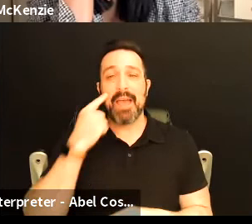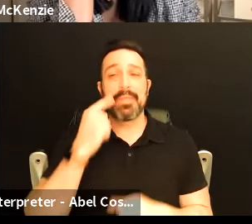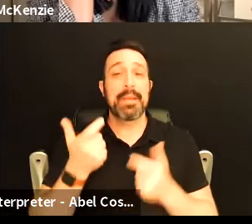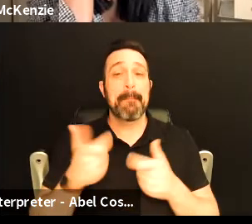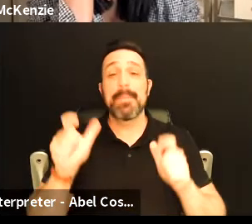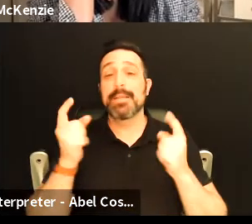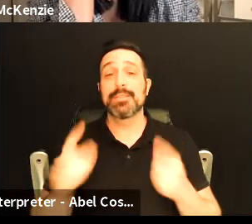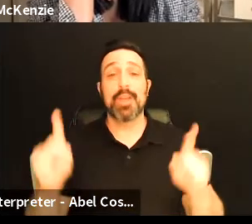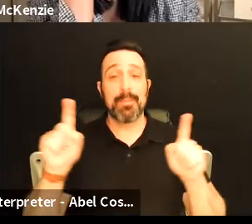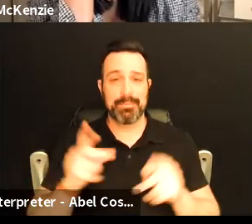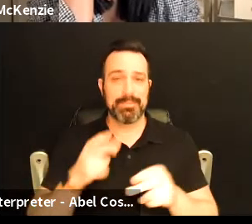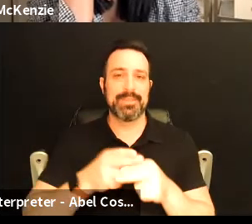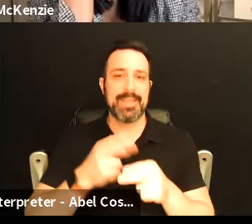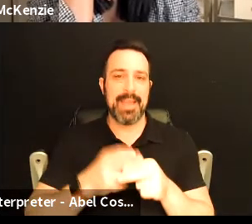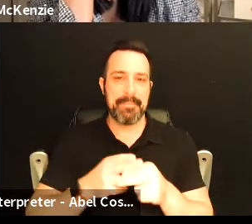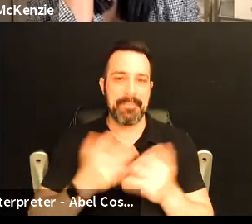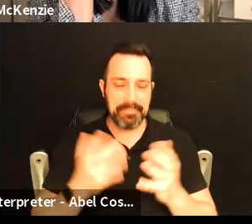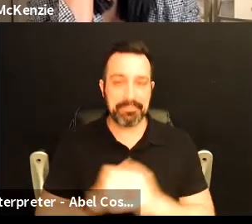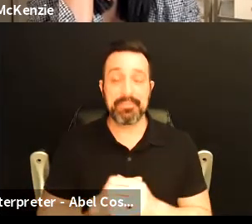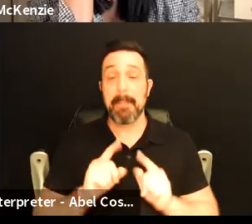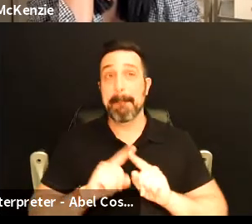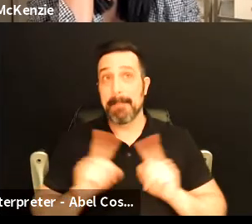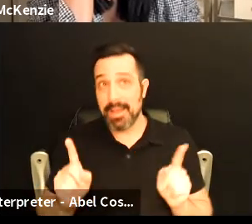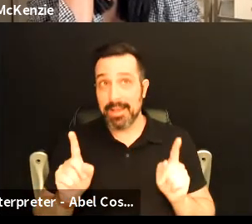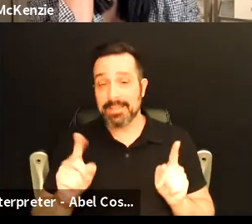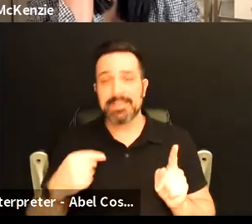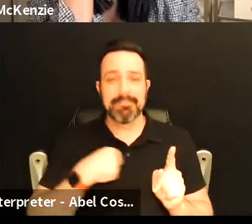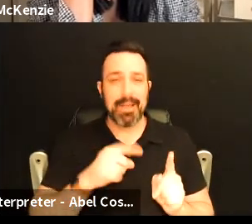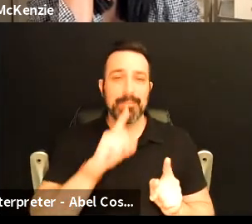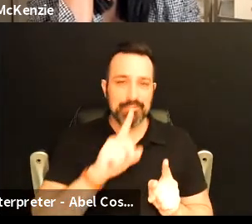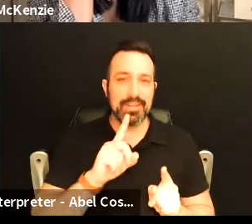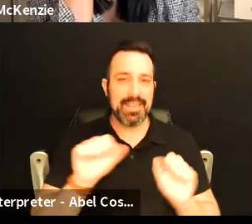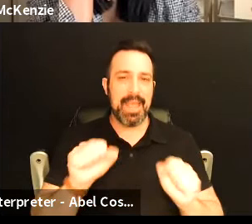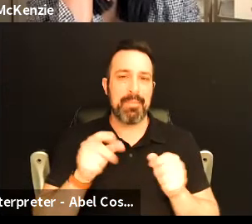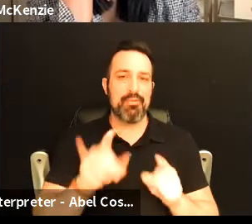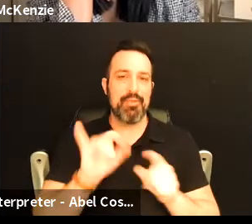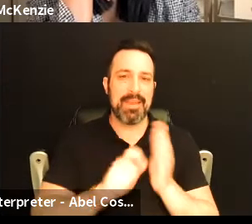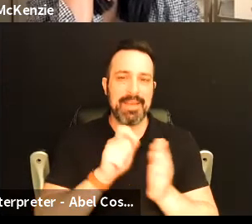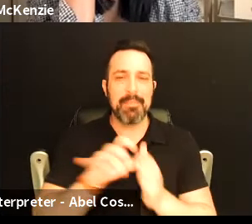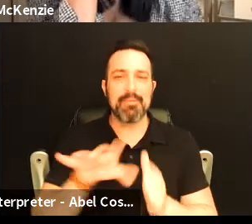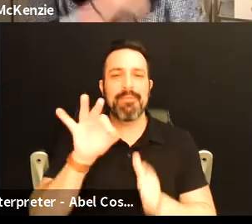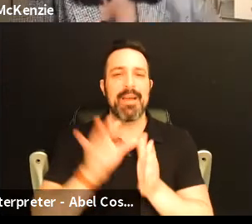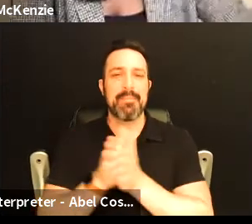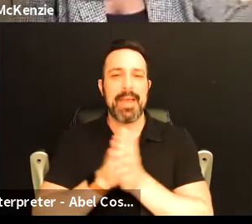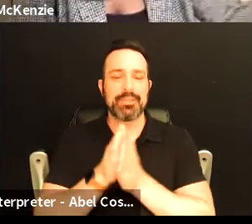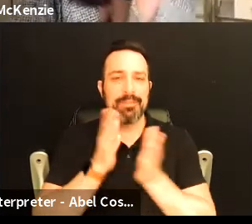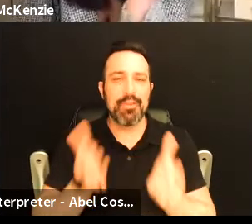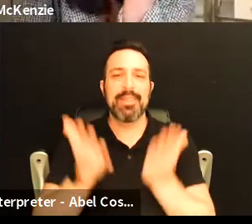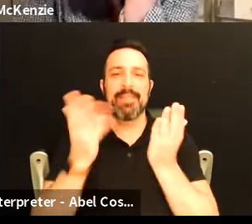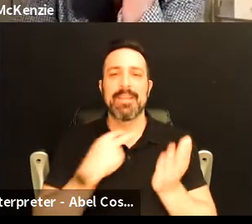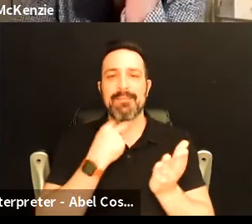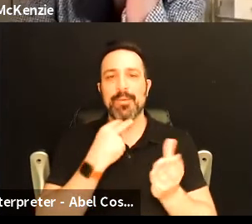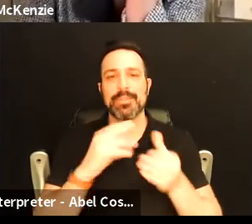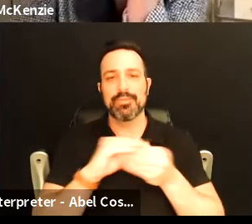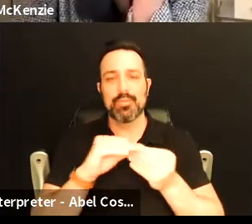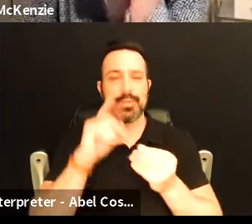accomplishment was the name but I was really able during that time to find a passion for lifting the voices and stories of